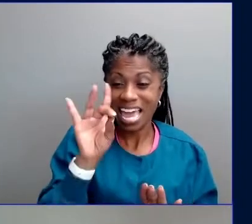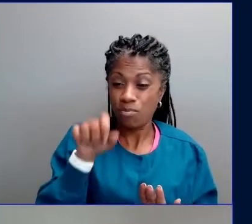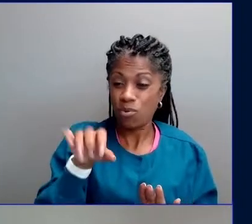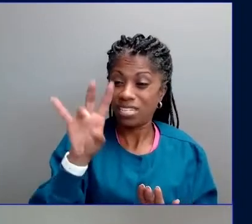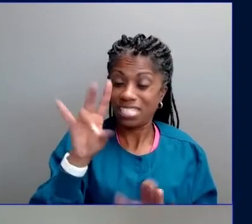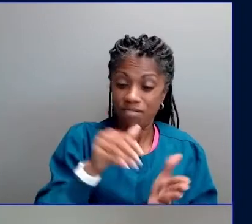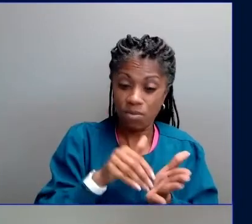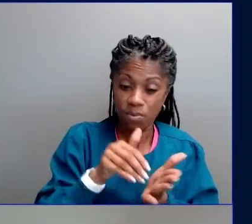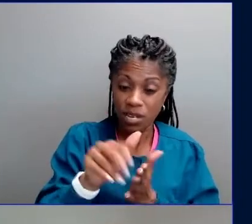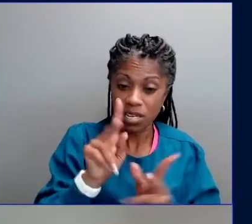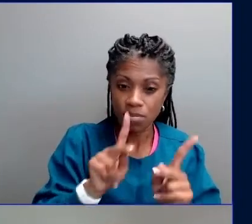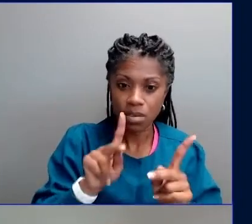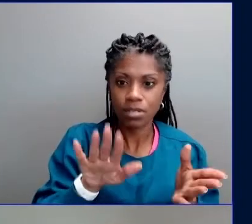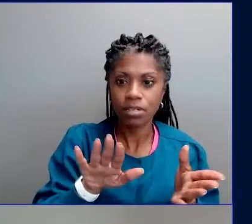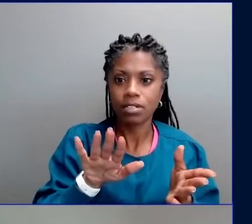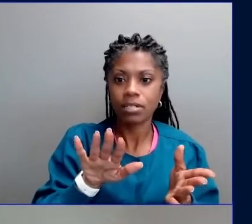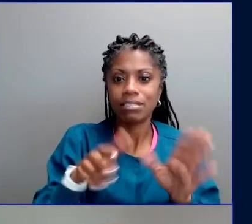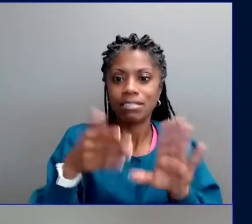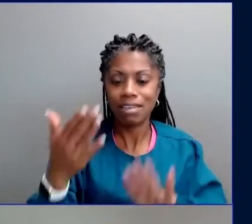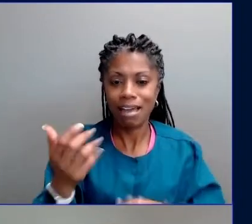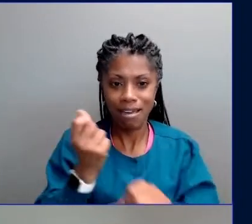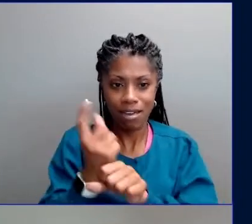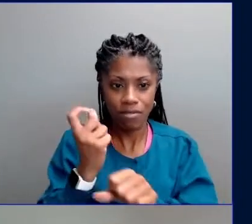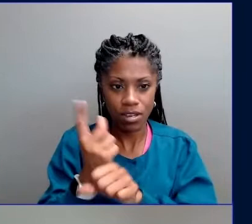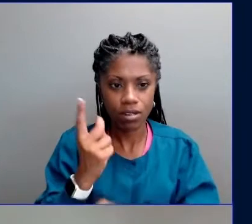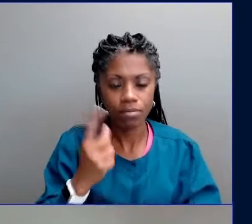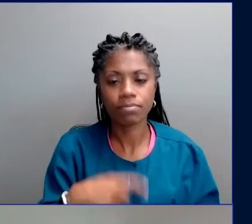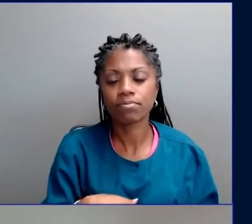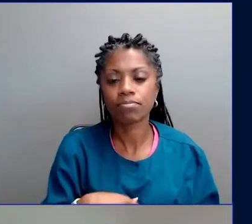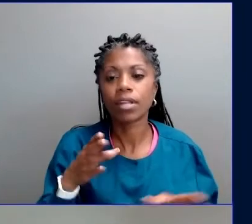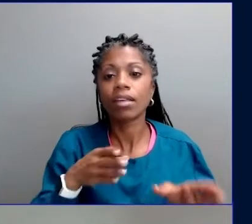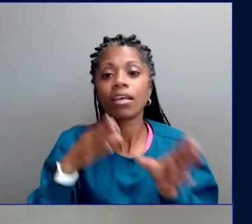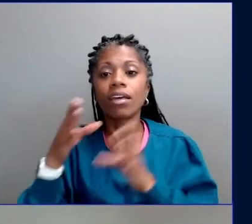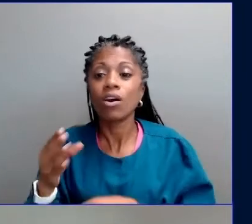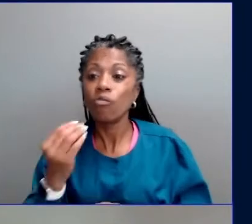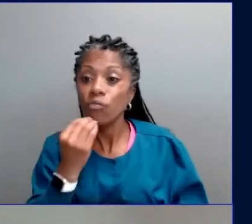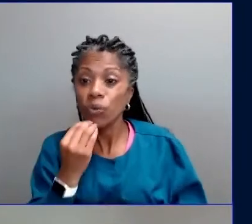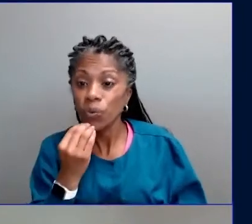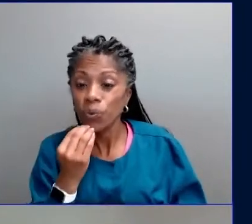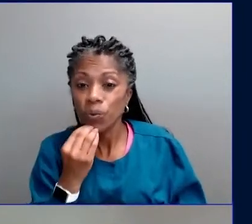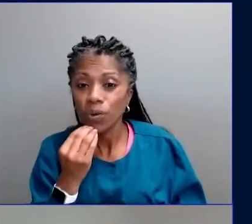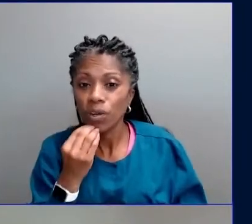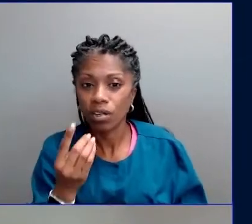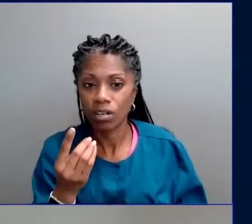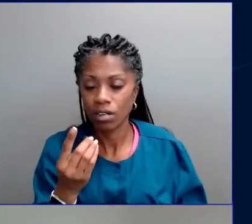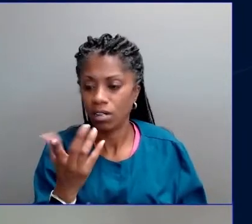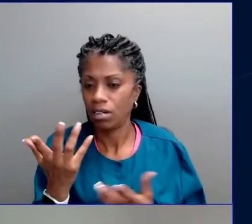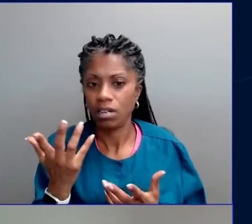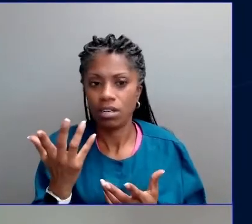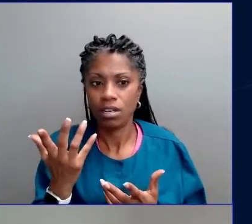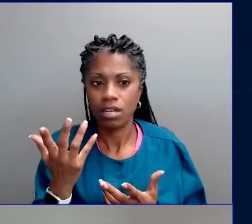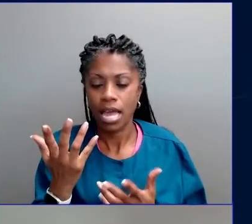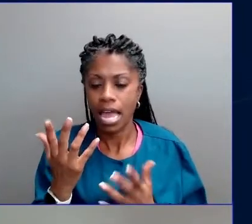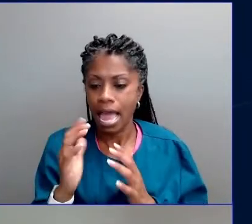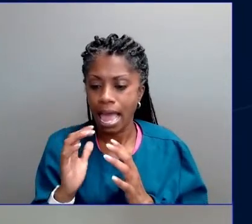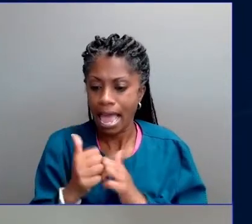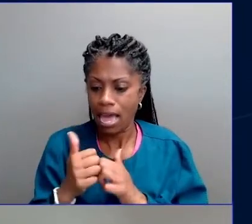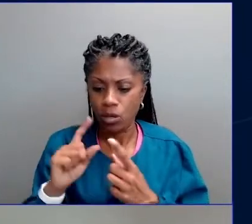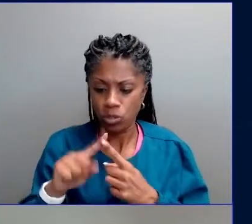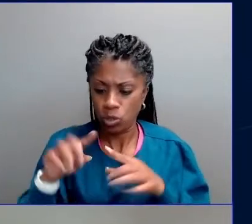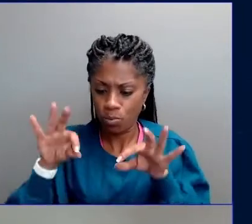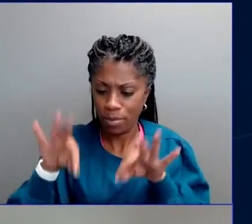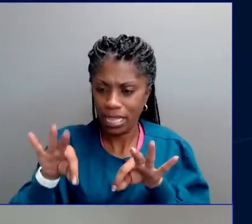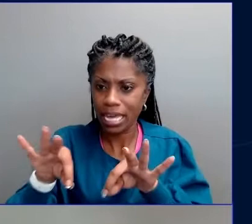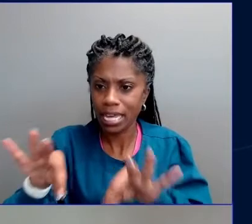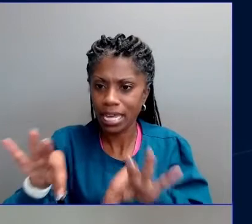affects our food, decreasing the nutritional quality of our food, impacting harvests, and our infrastructure,